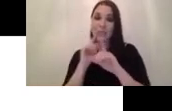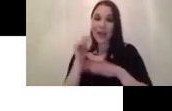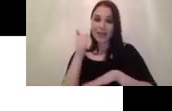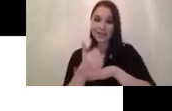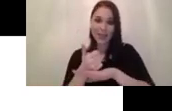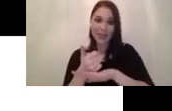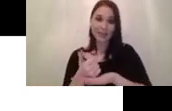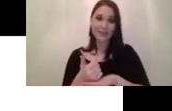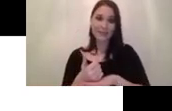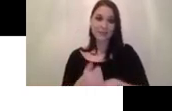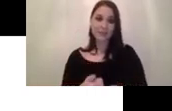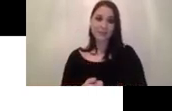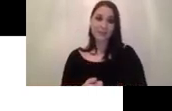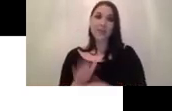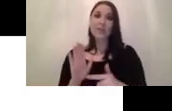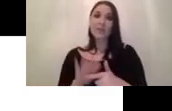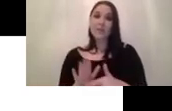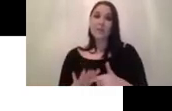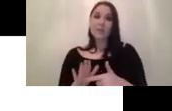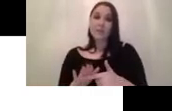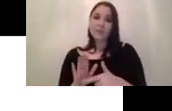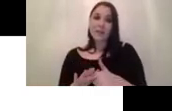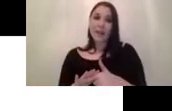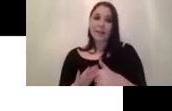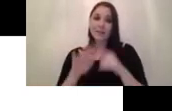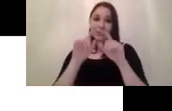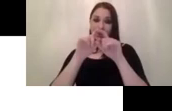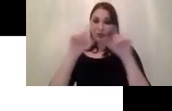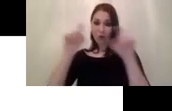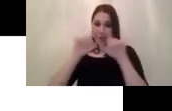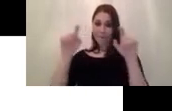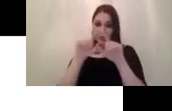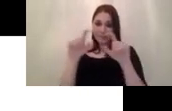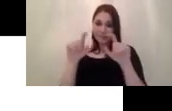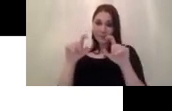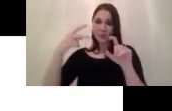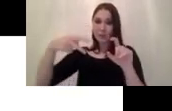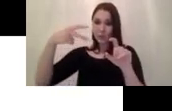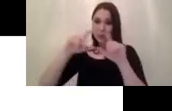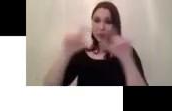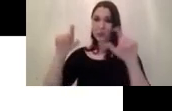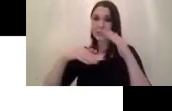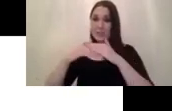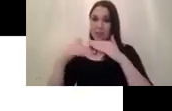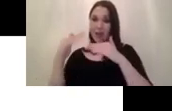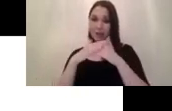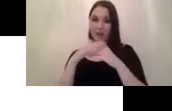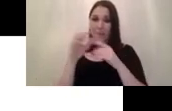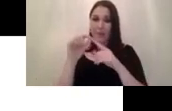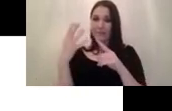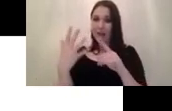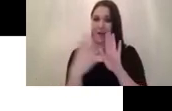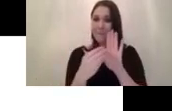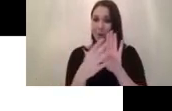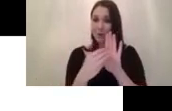and then you can discard the top stack top two stack and then you get a p5 model